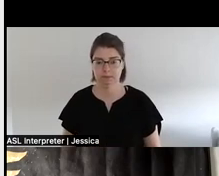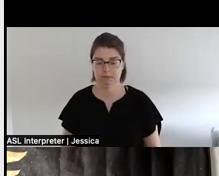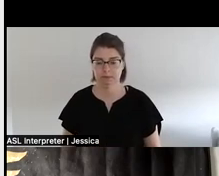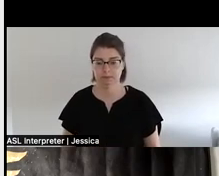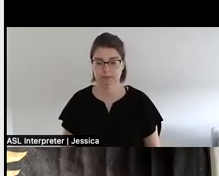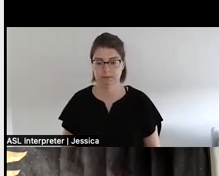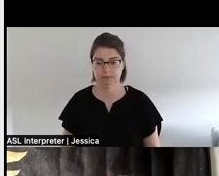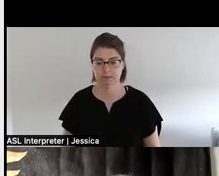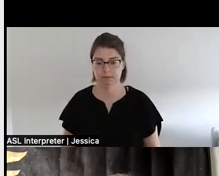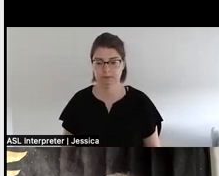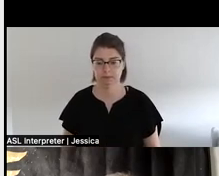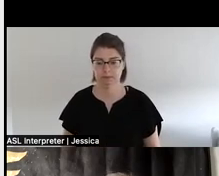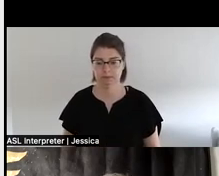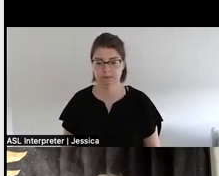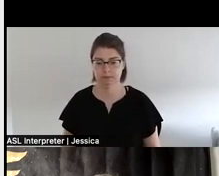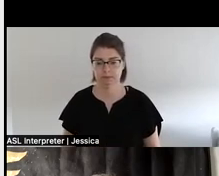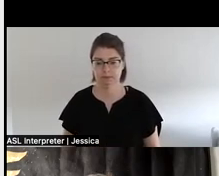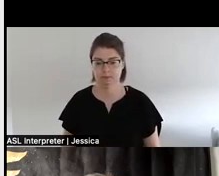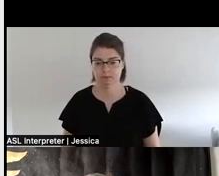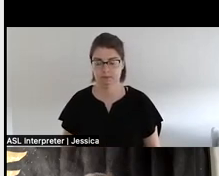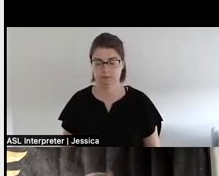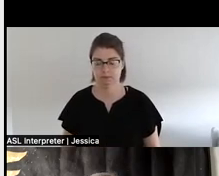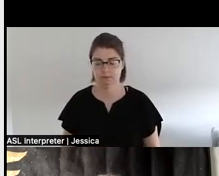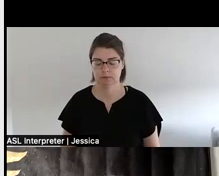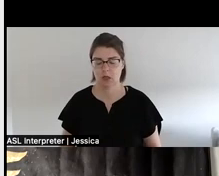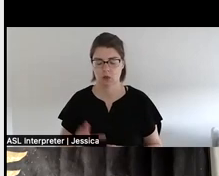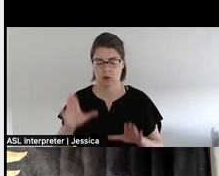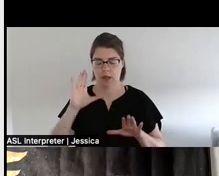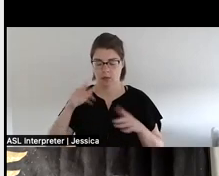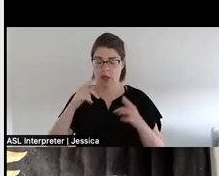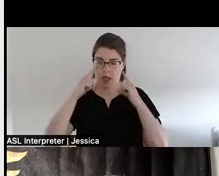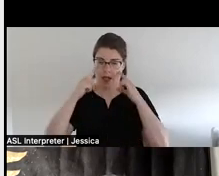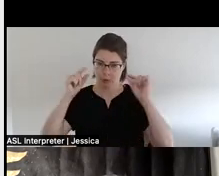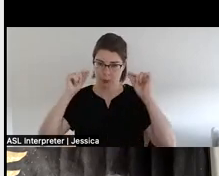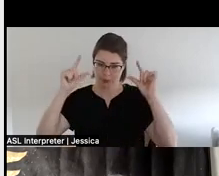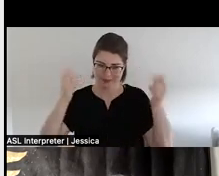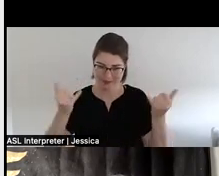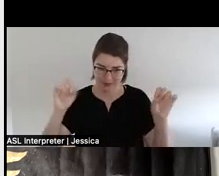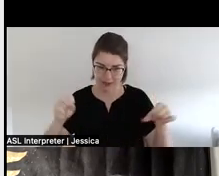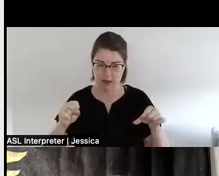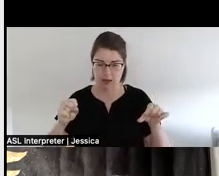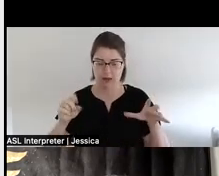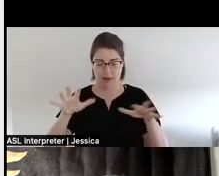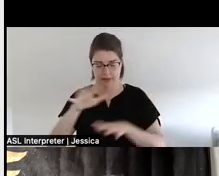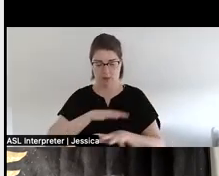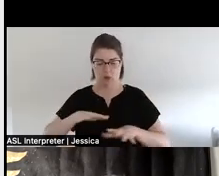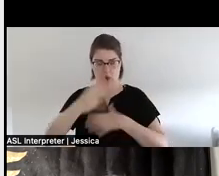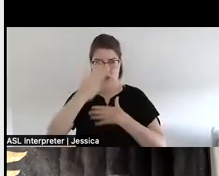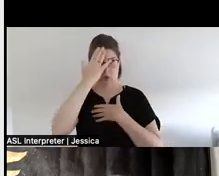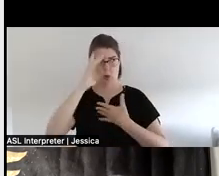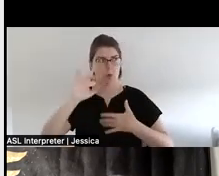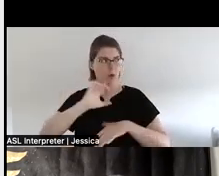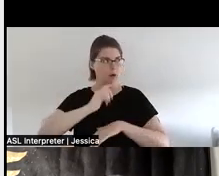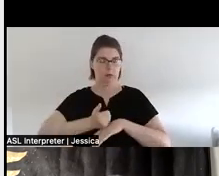The orientation process, you can open your eyes now, completes orienting.